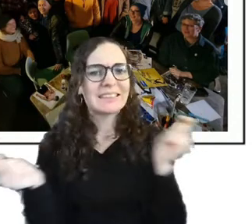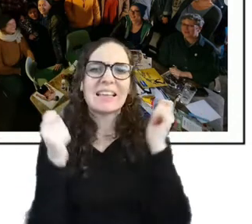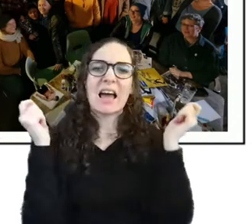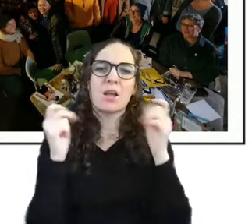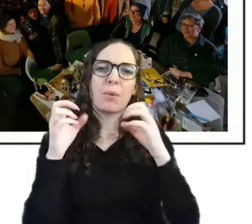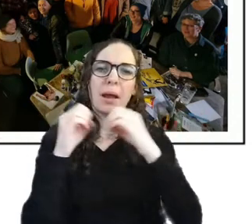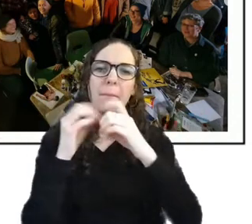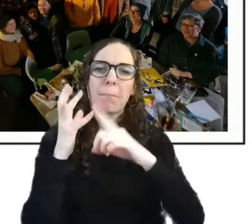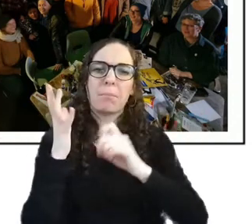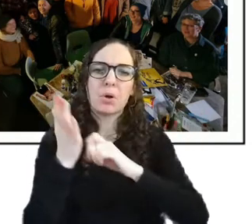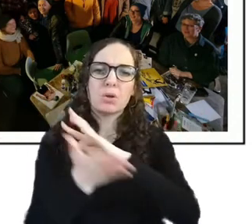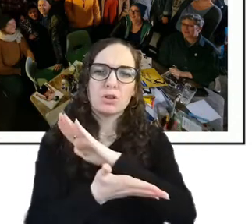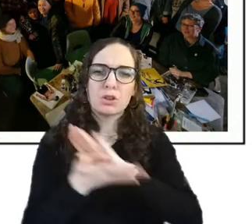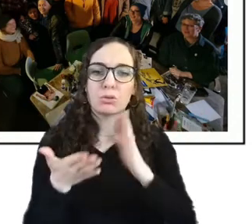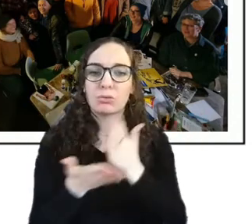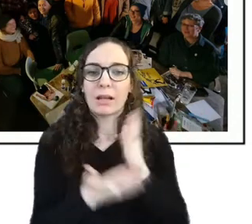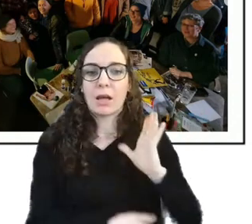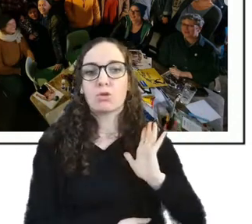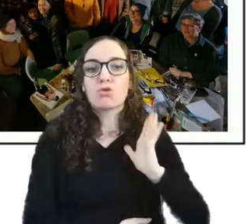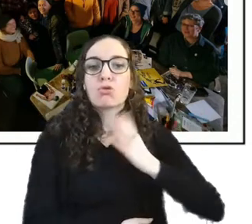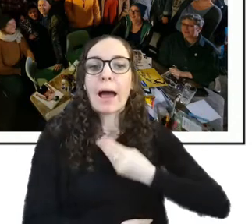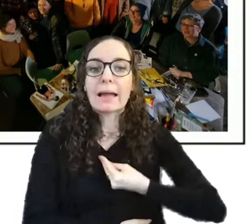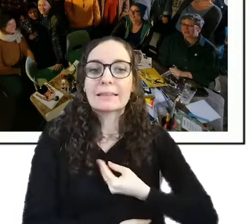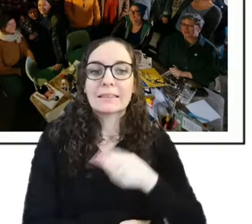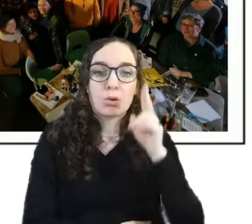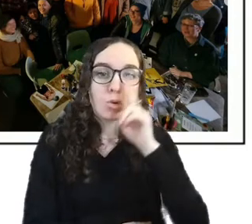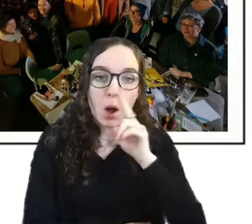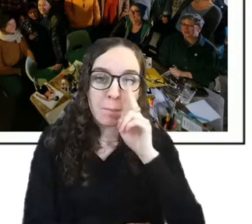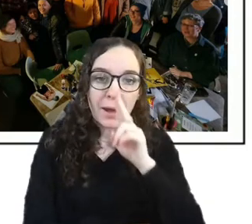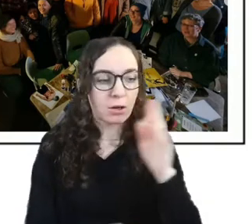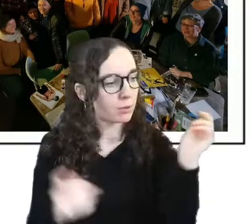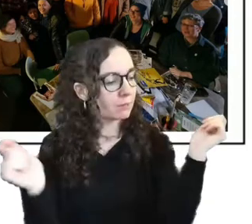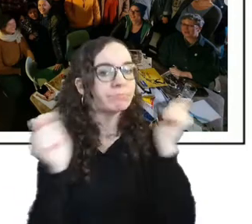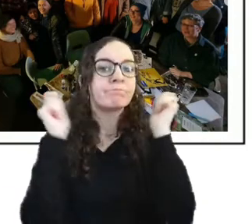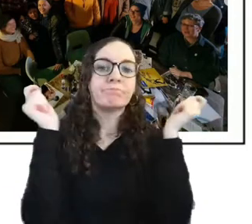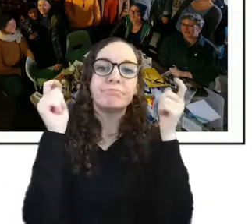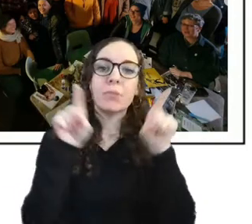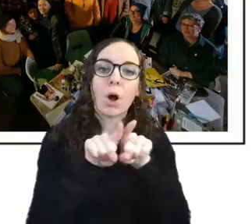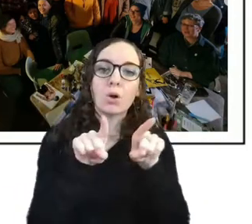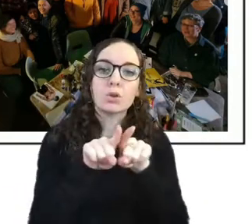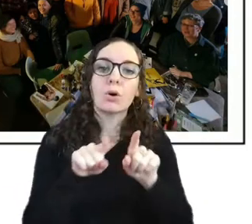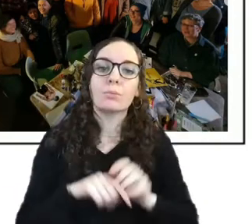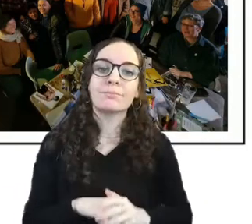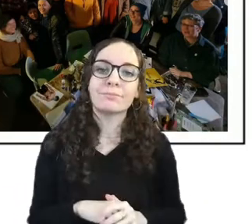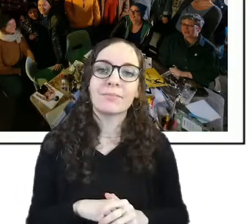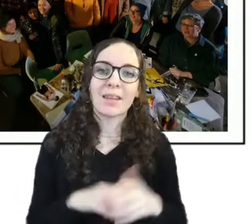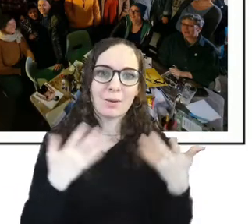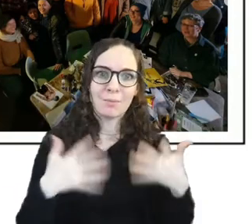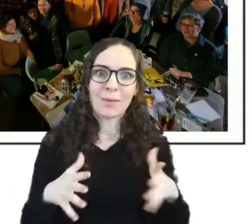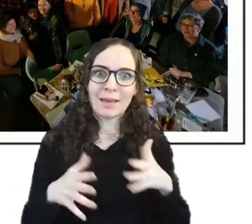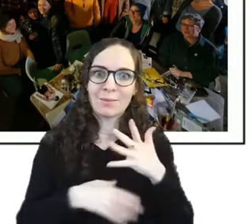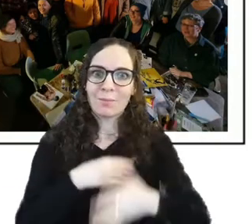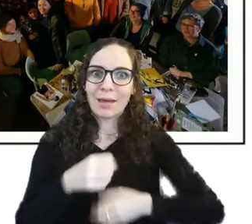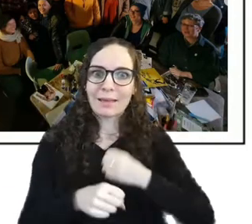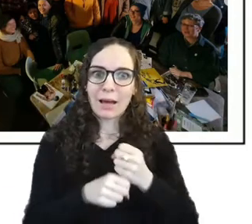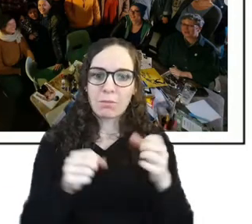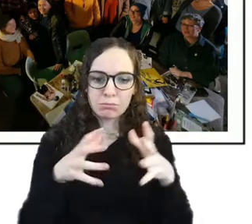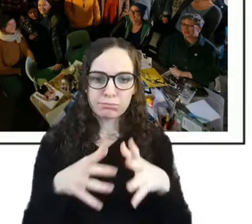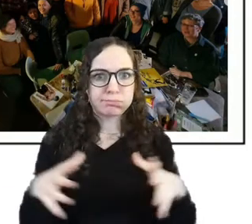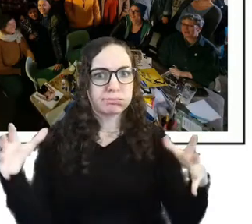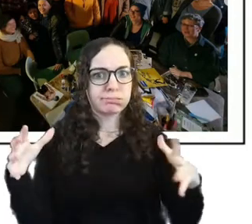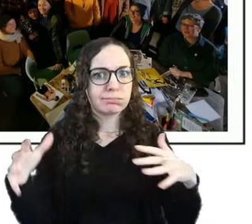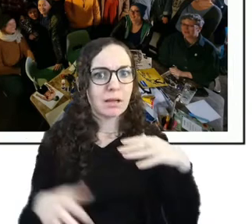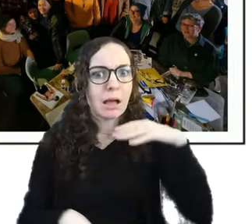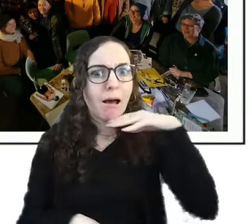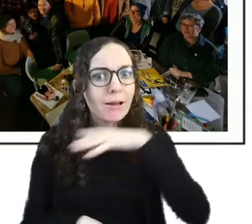and non-binary celebratory um and yeah it's become quite a big thing like hundreds of people coming